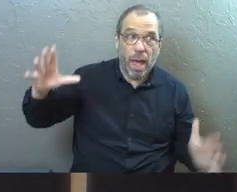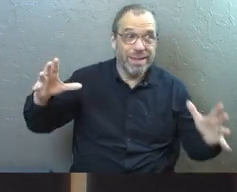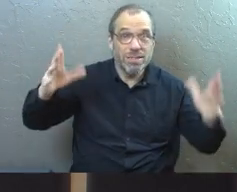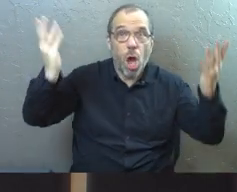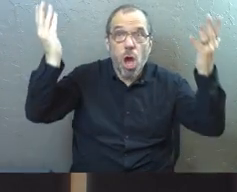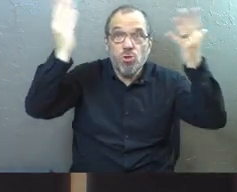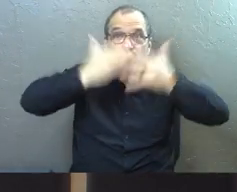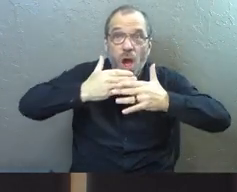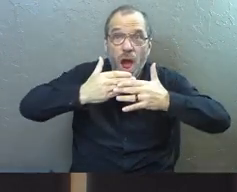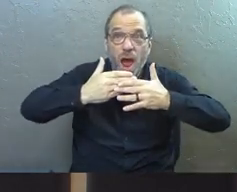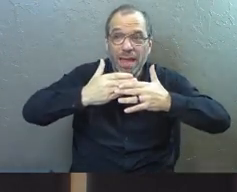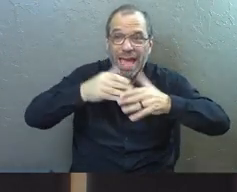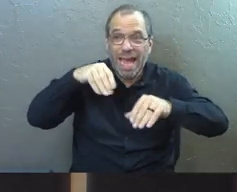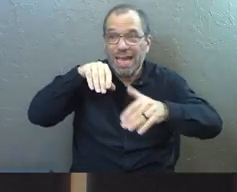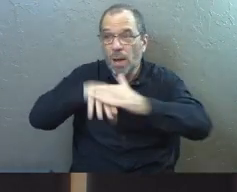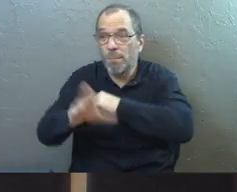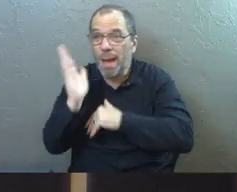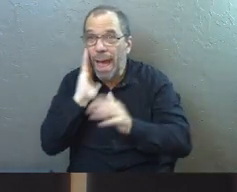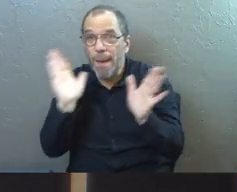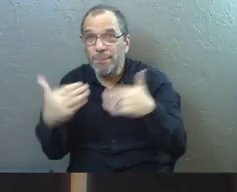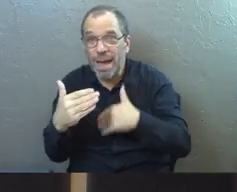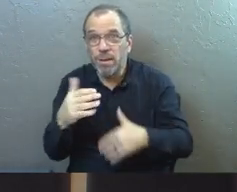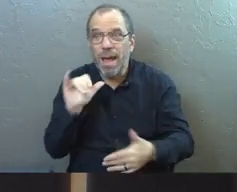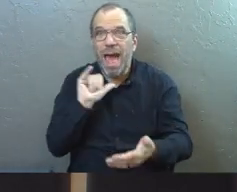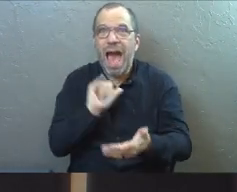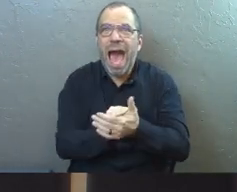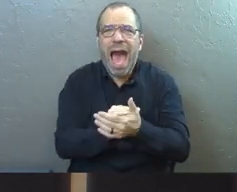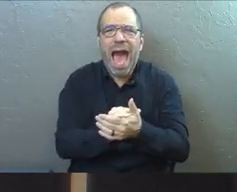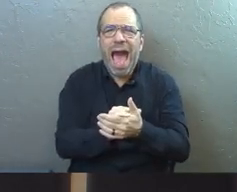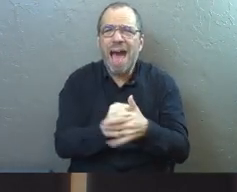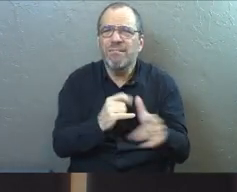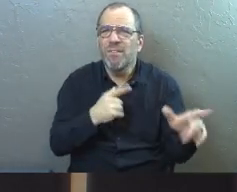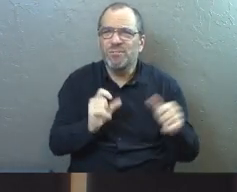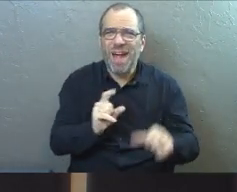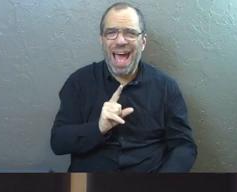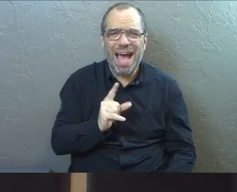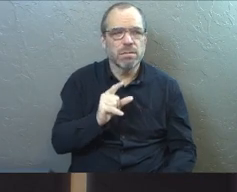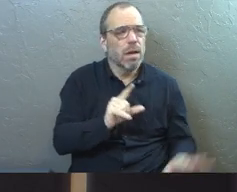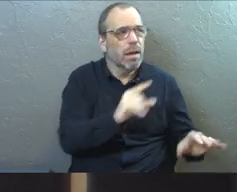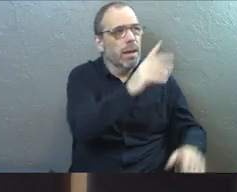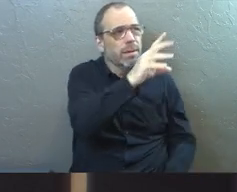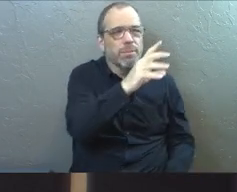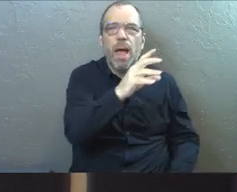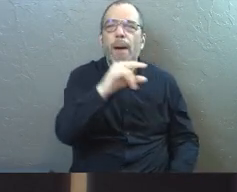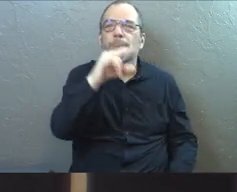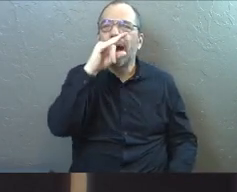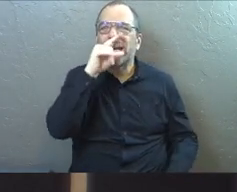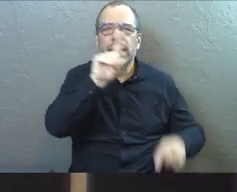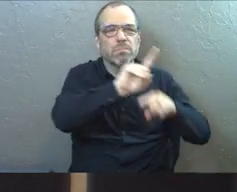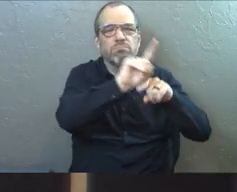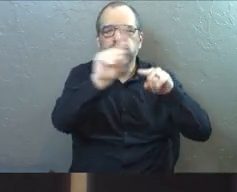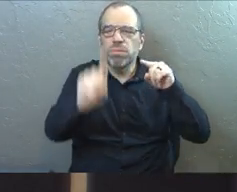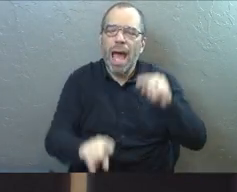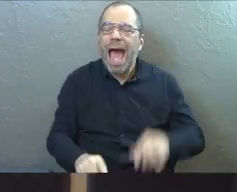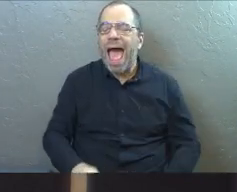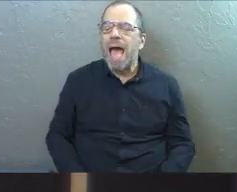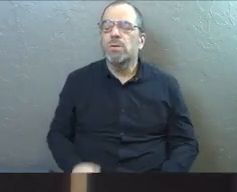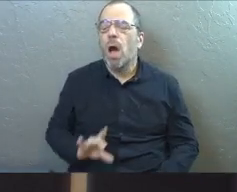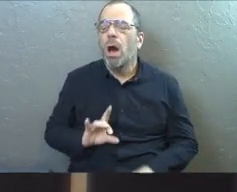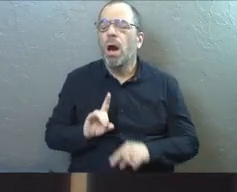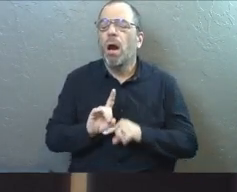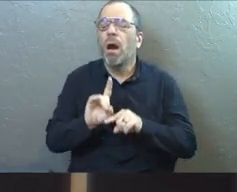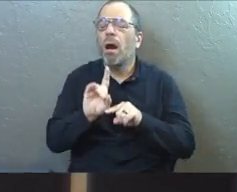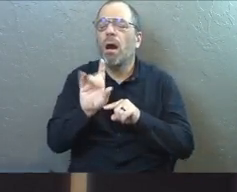lights on and I've got to get to my bedroom. That's the fastest I ever, like my kids could be falling off a cliff and I will be slower